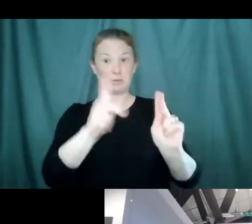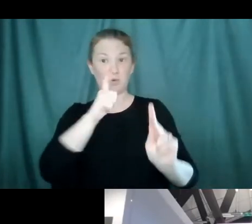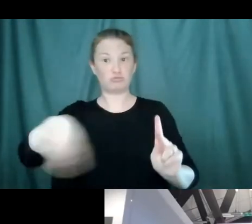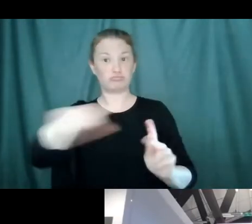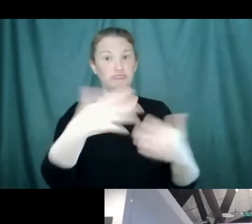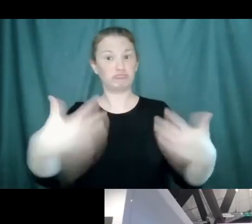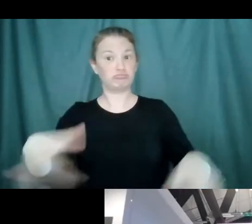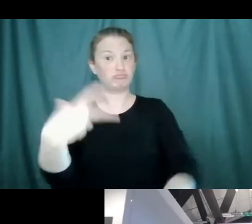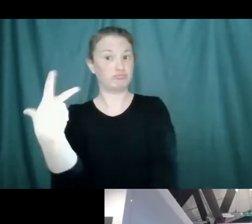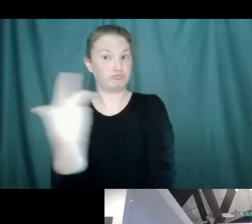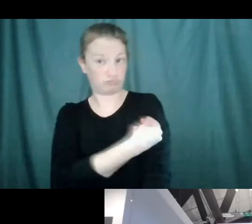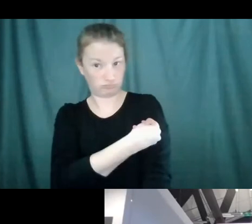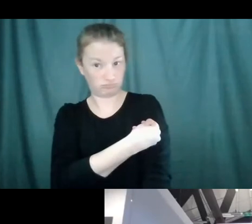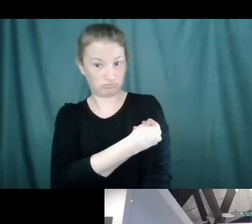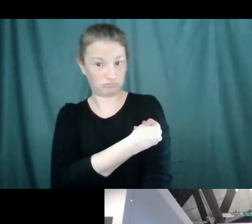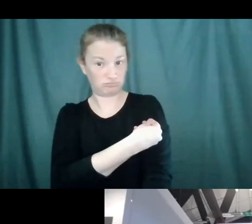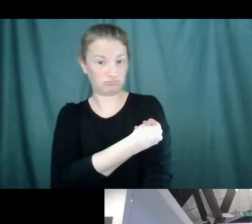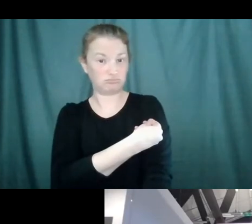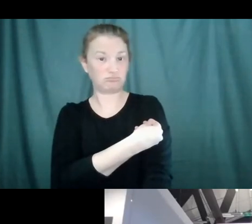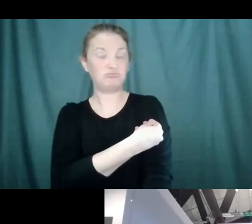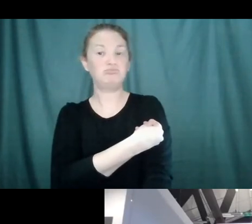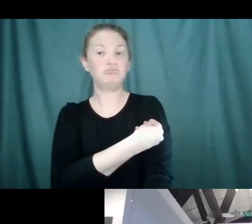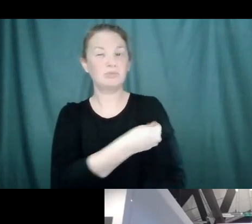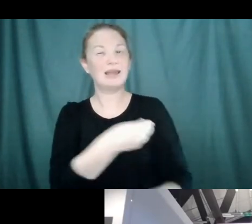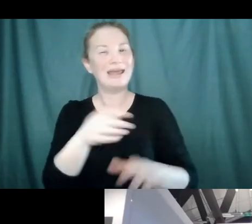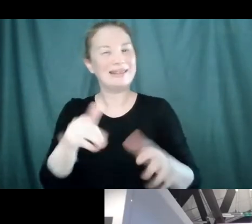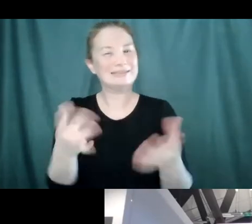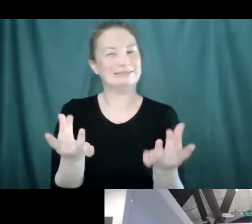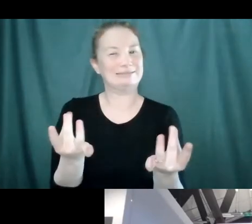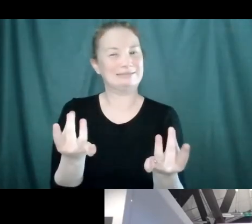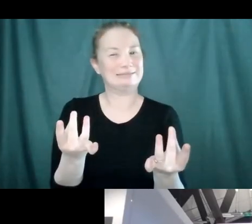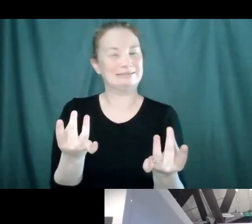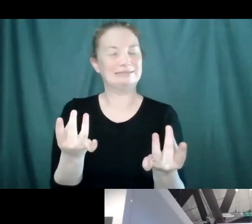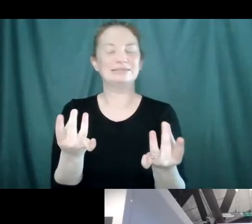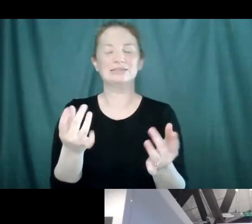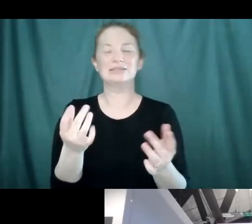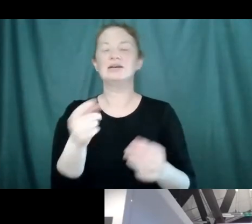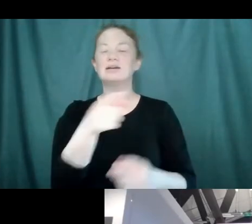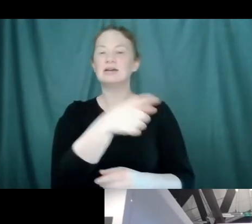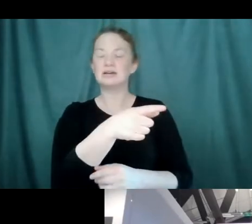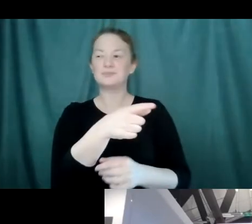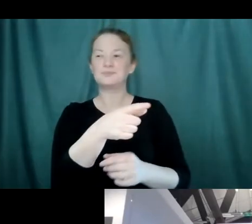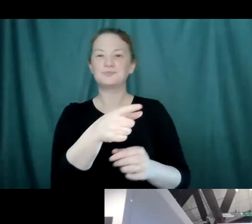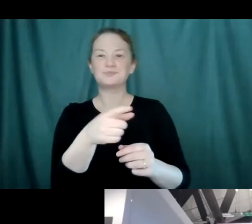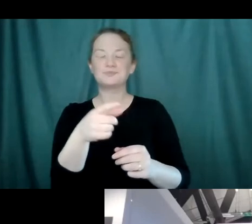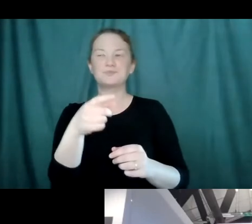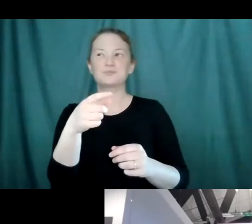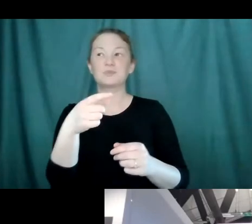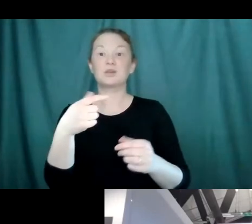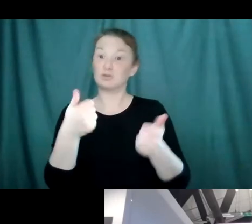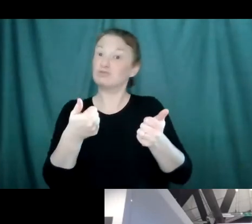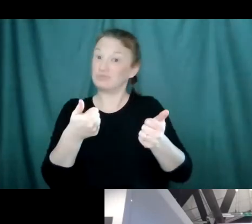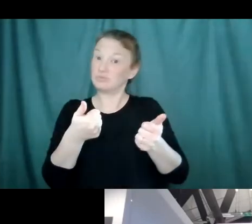compound, and this is where the ethics get spooky, because if you're trying to test something that could